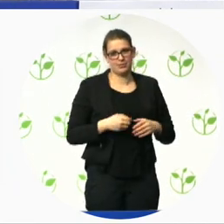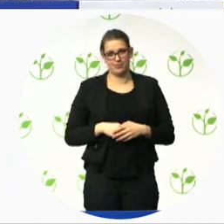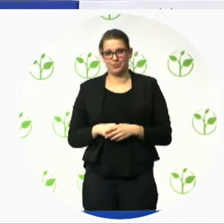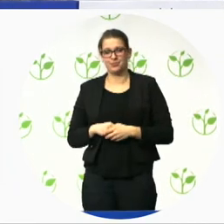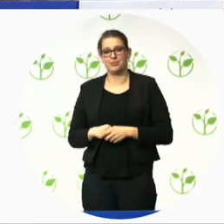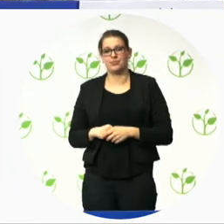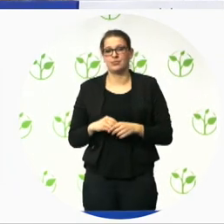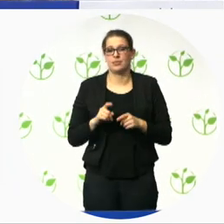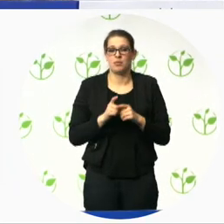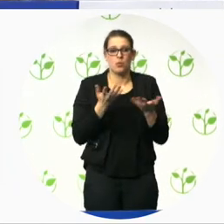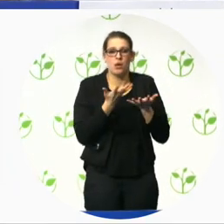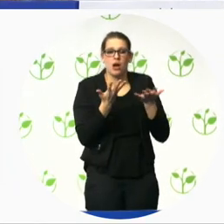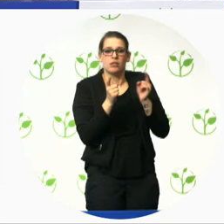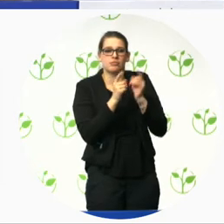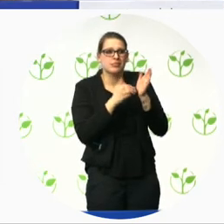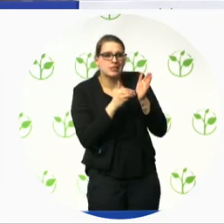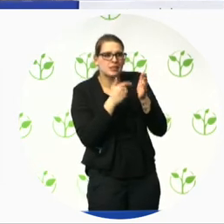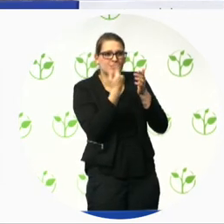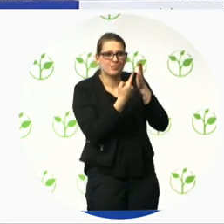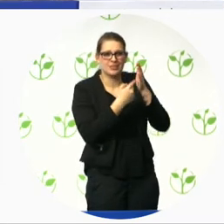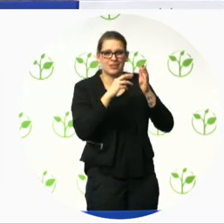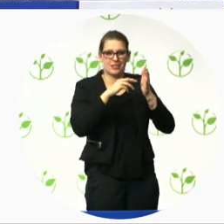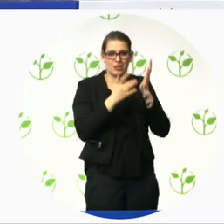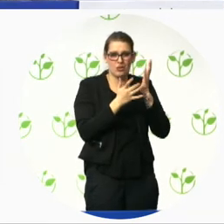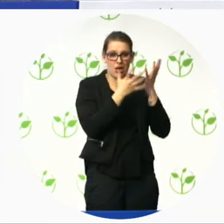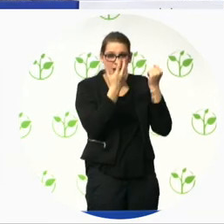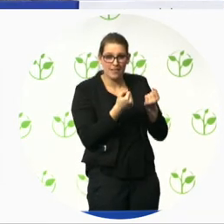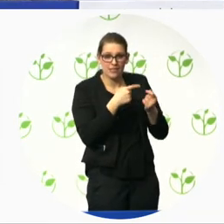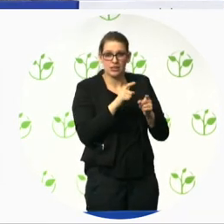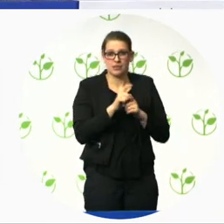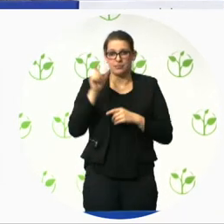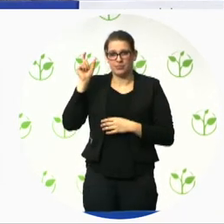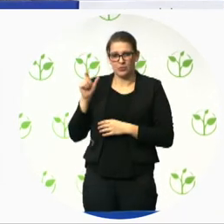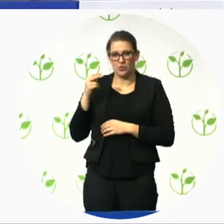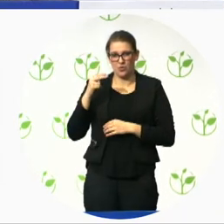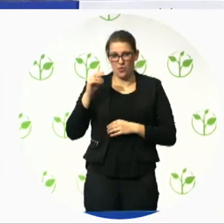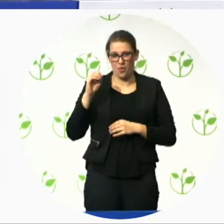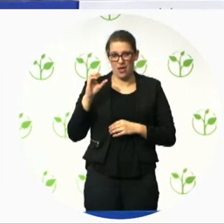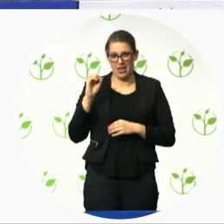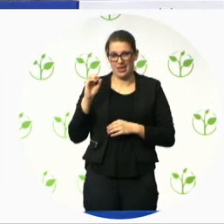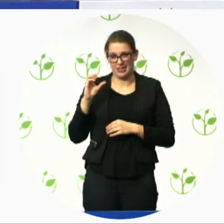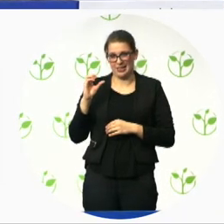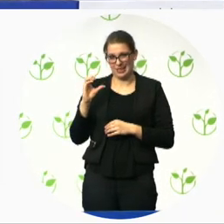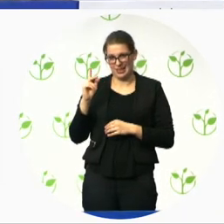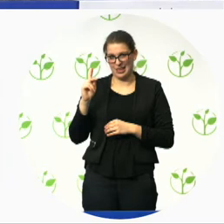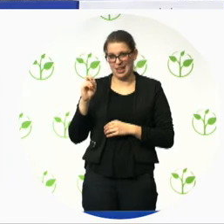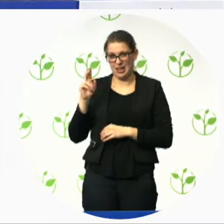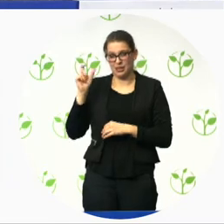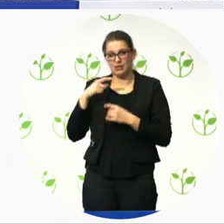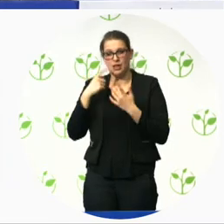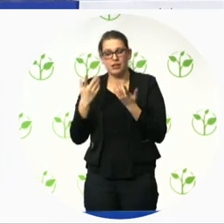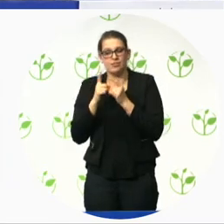Klaus gave us a very nice example of how to strike that balance between being precise and